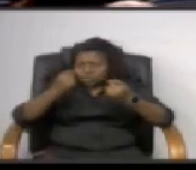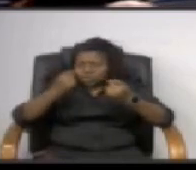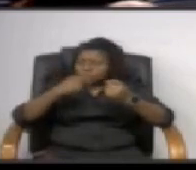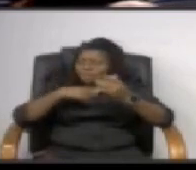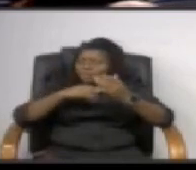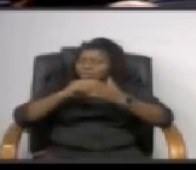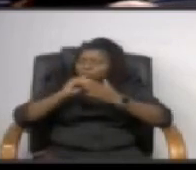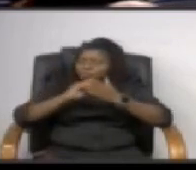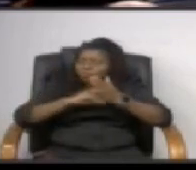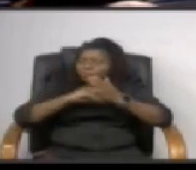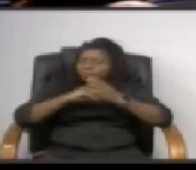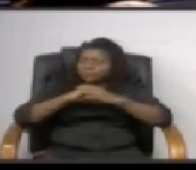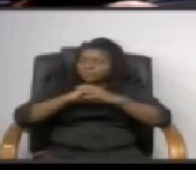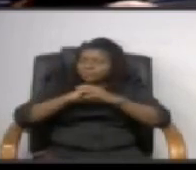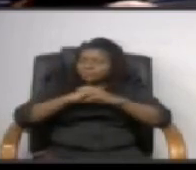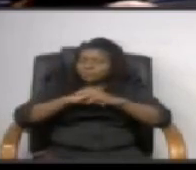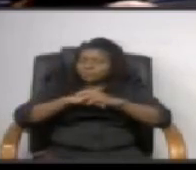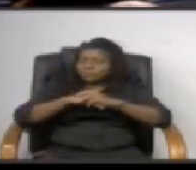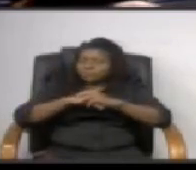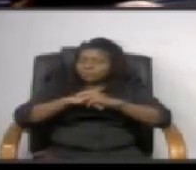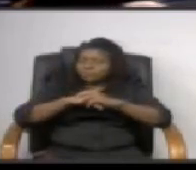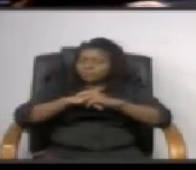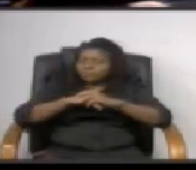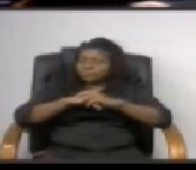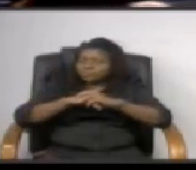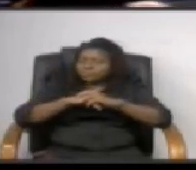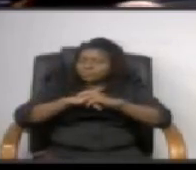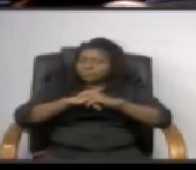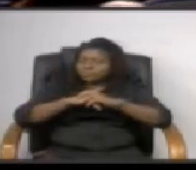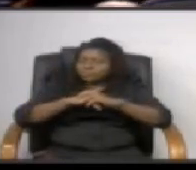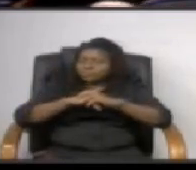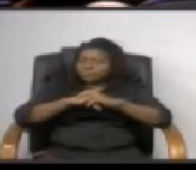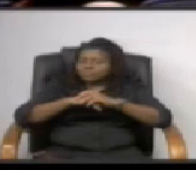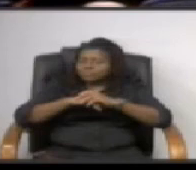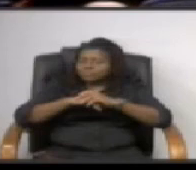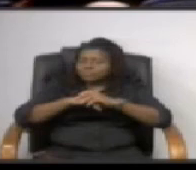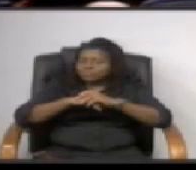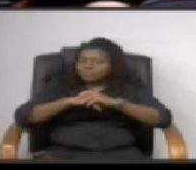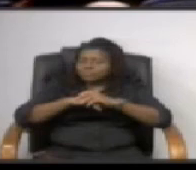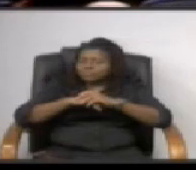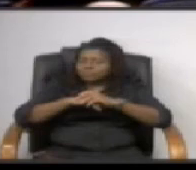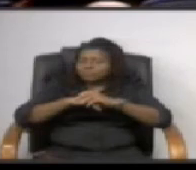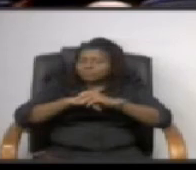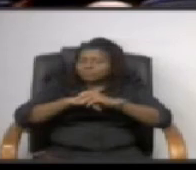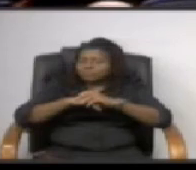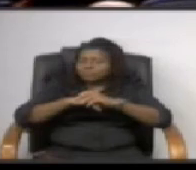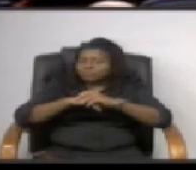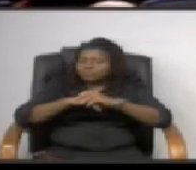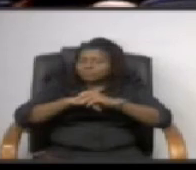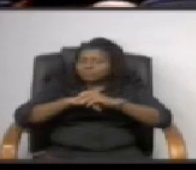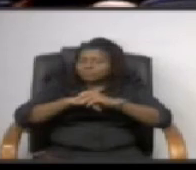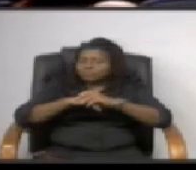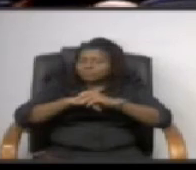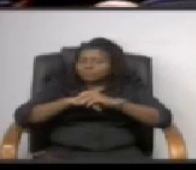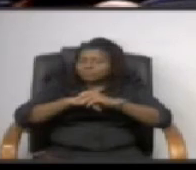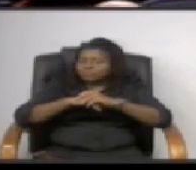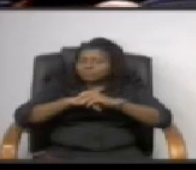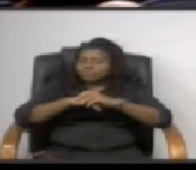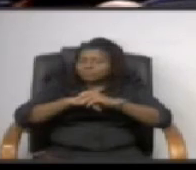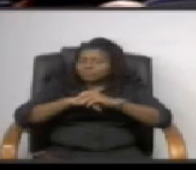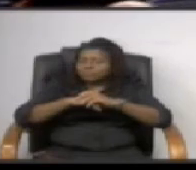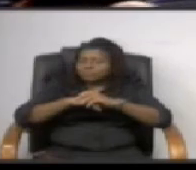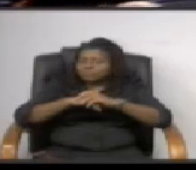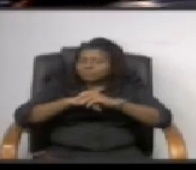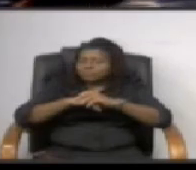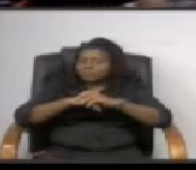come back to us to to wordsmith or approve miss murray uh putin's made that motion i don't have a second though